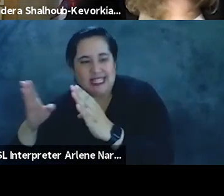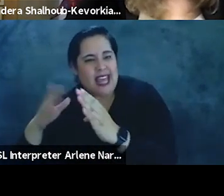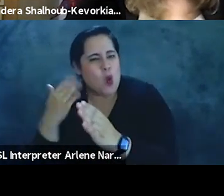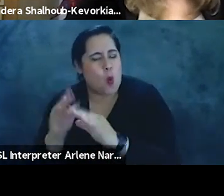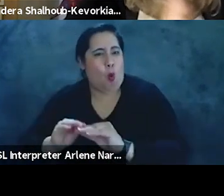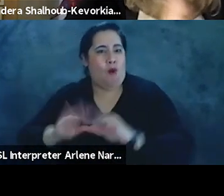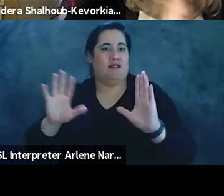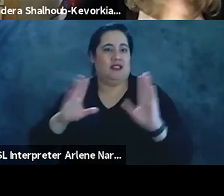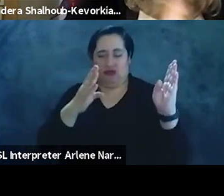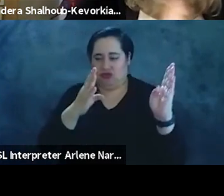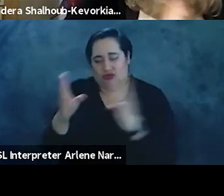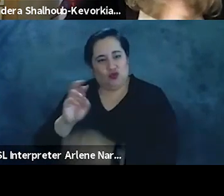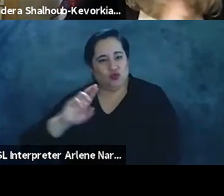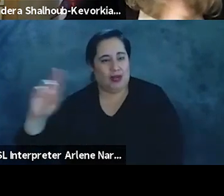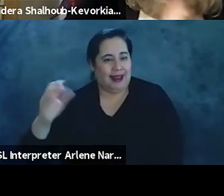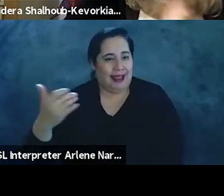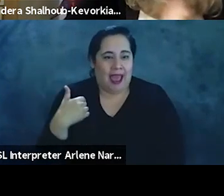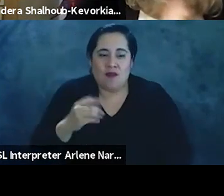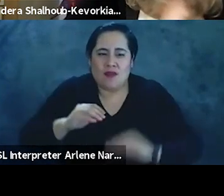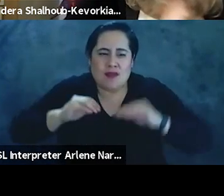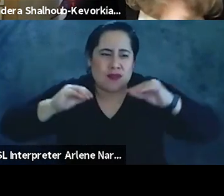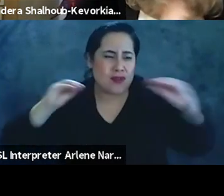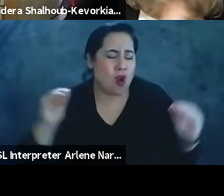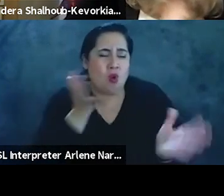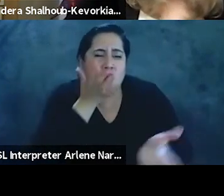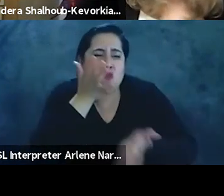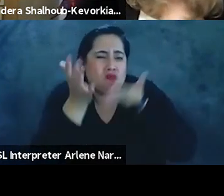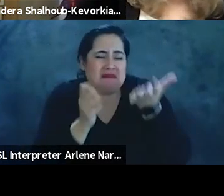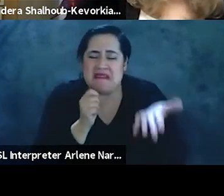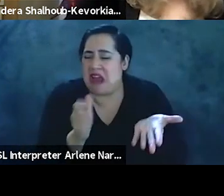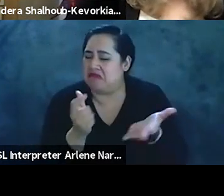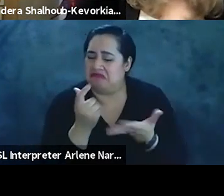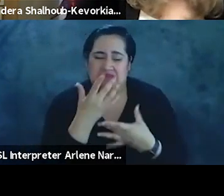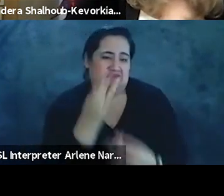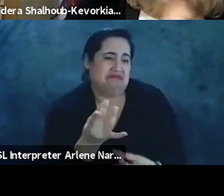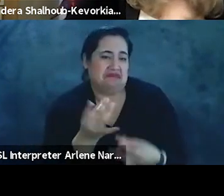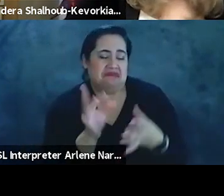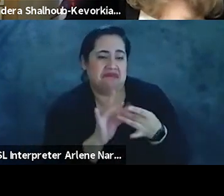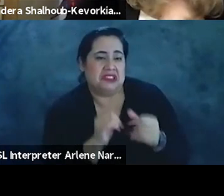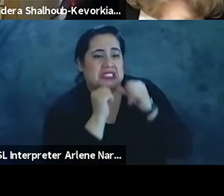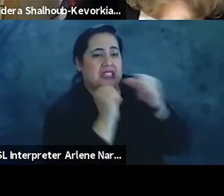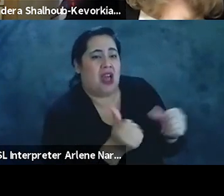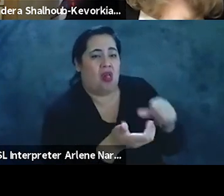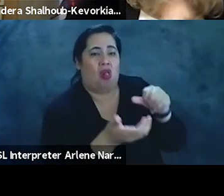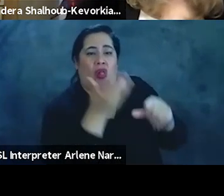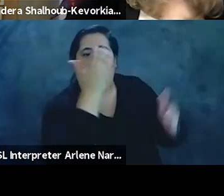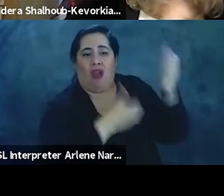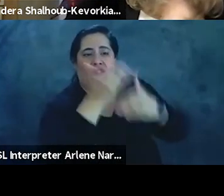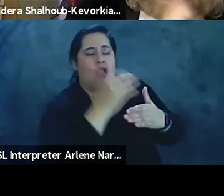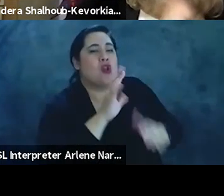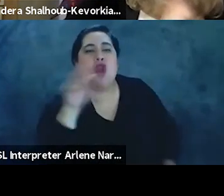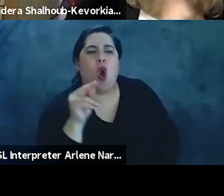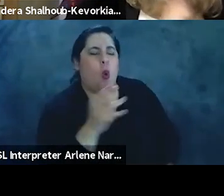shift to the right that, that has absolutely no shame and is not invested at all in a rhetoric of denial and covering up and obfuscation. No, it's